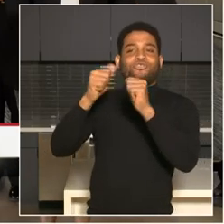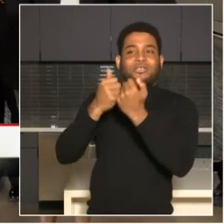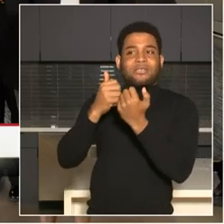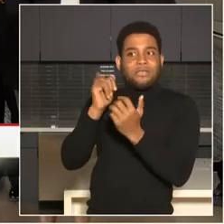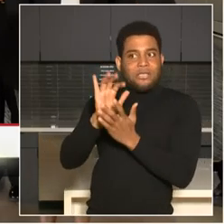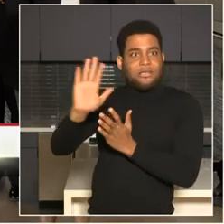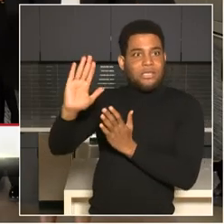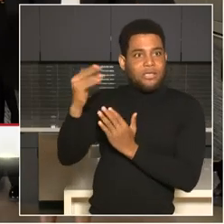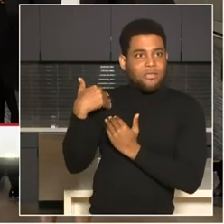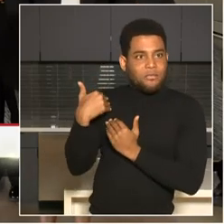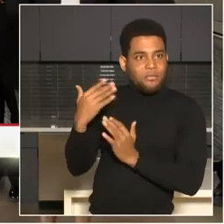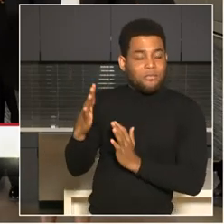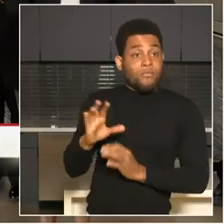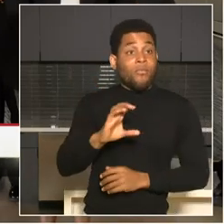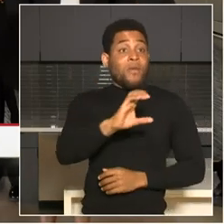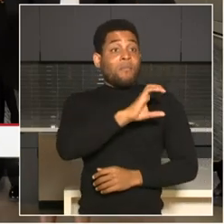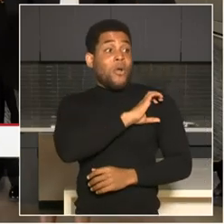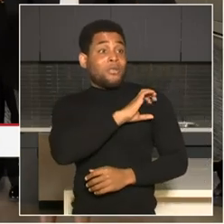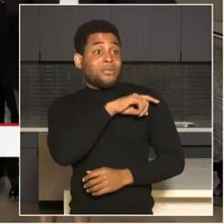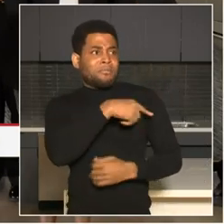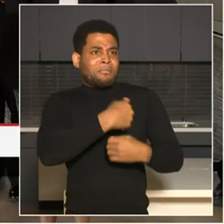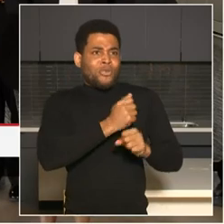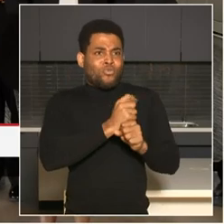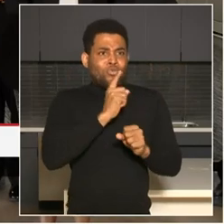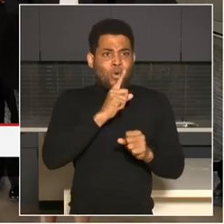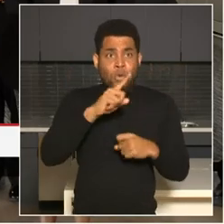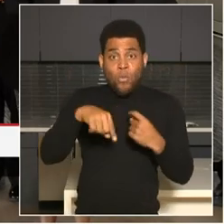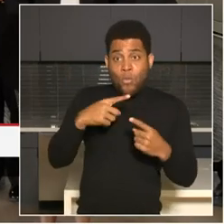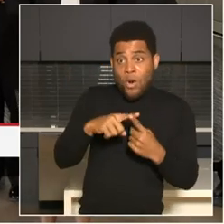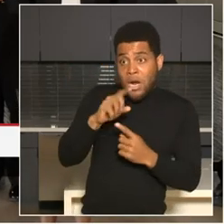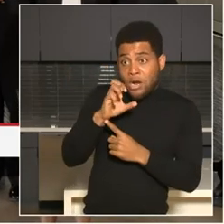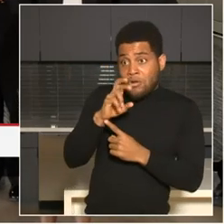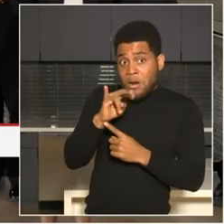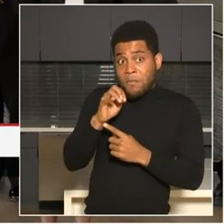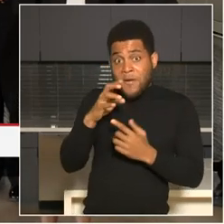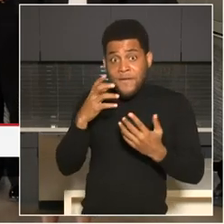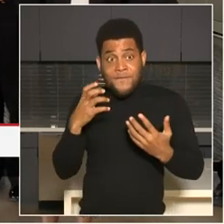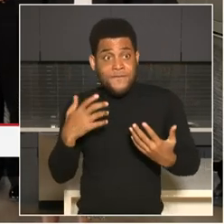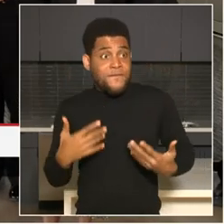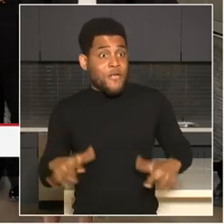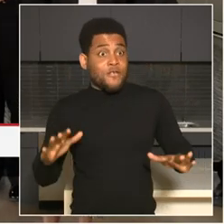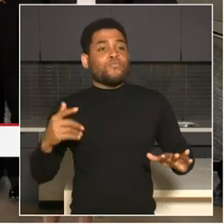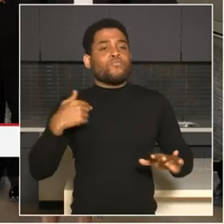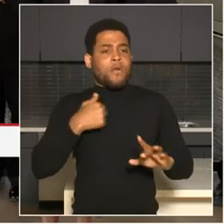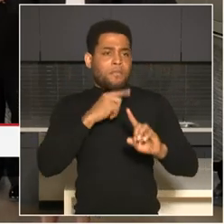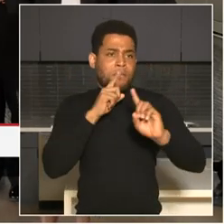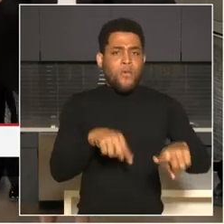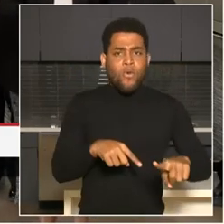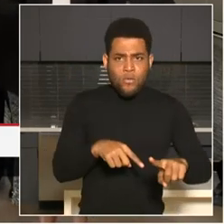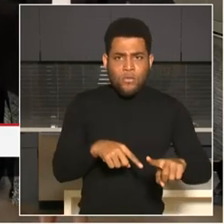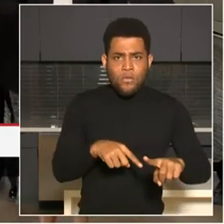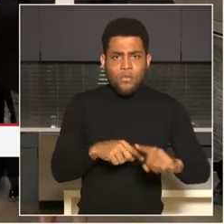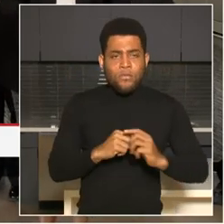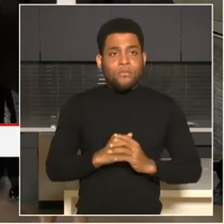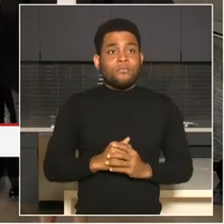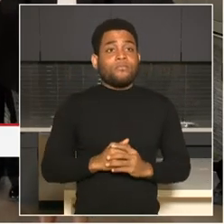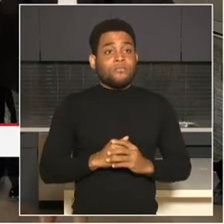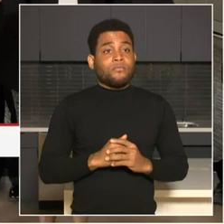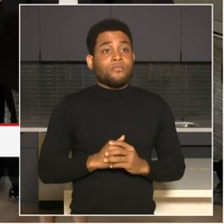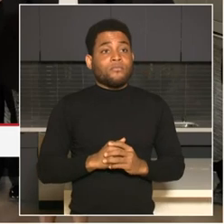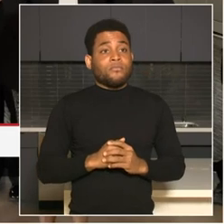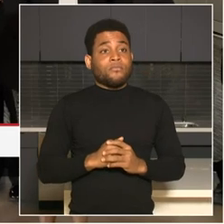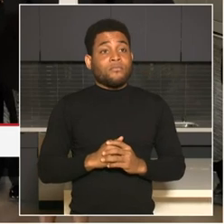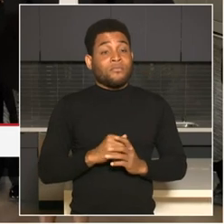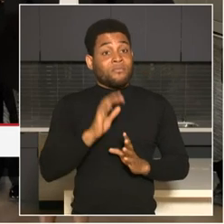prosecutors, uh, in the courts. Because what we know is a large part of our crime, uh, is committed by a small